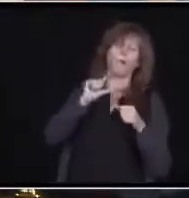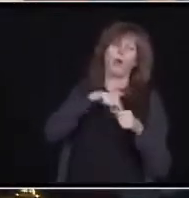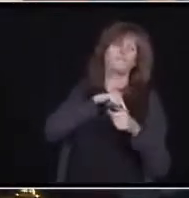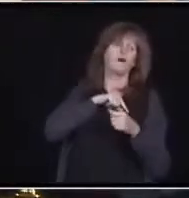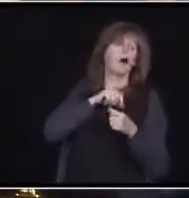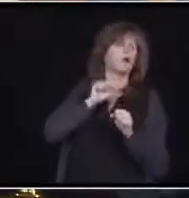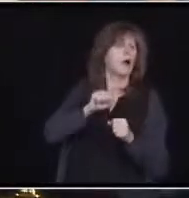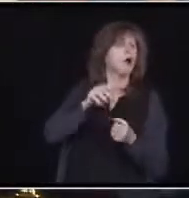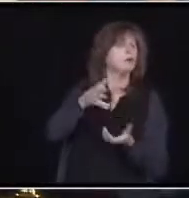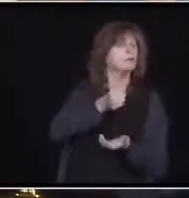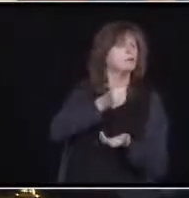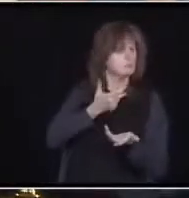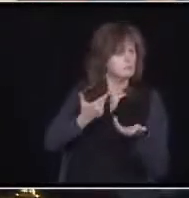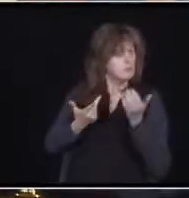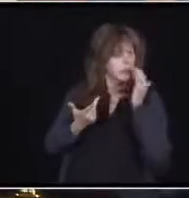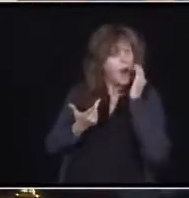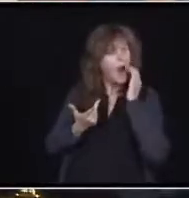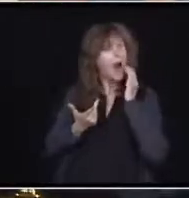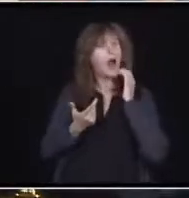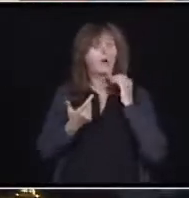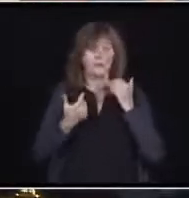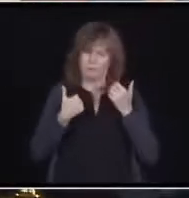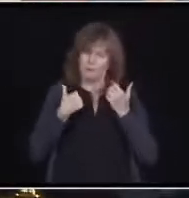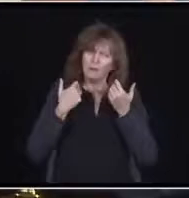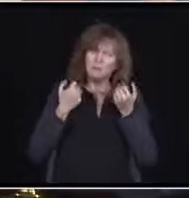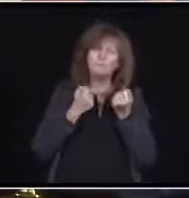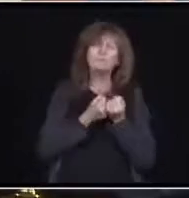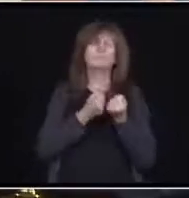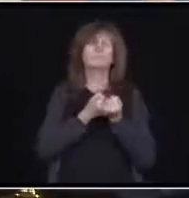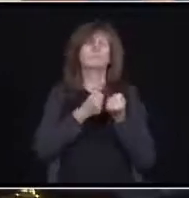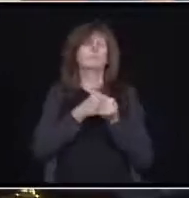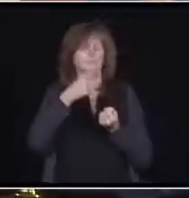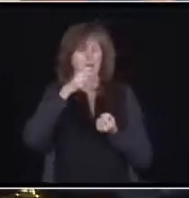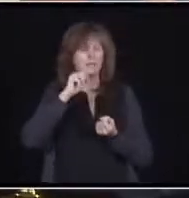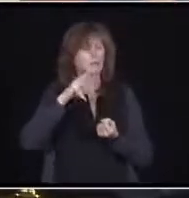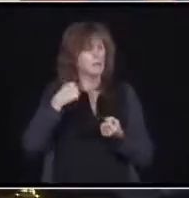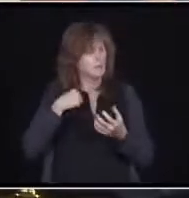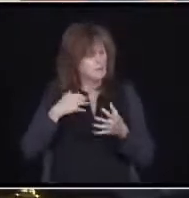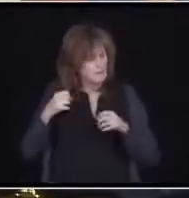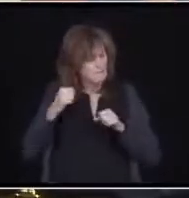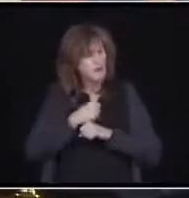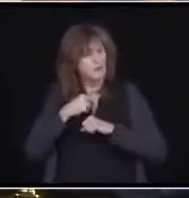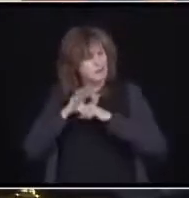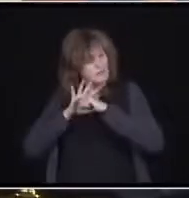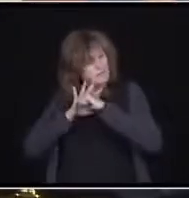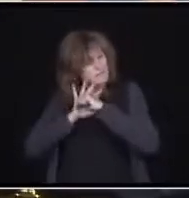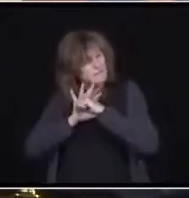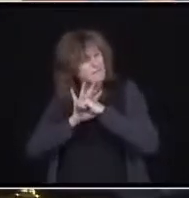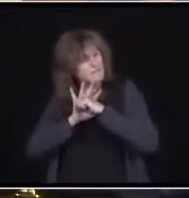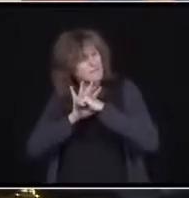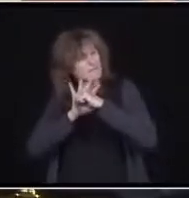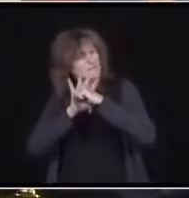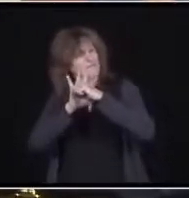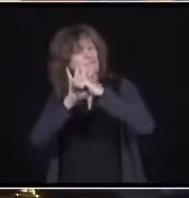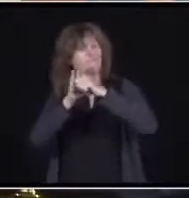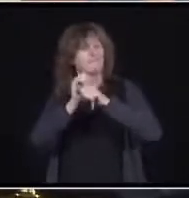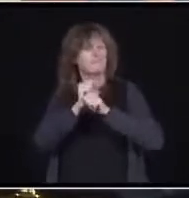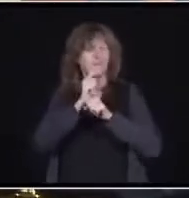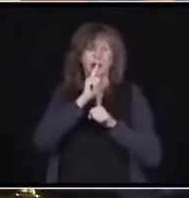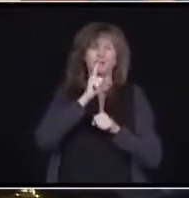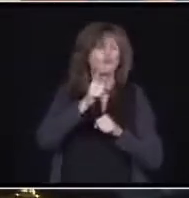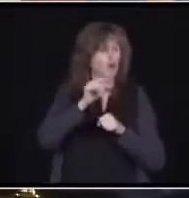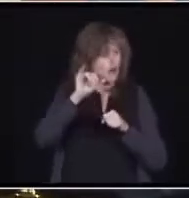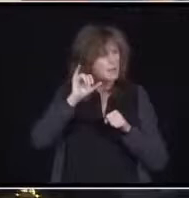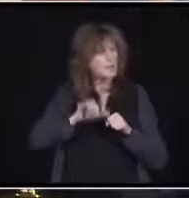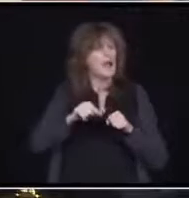believe me, I'm going to fight tooth and nail to make sure we continue this past March. And I know Minister Elliott has been a